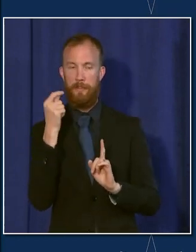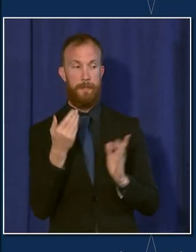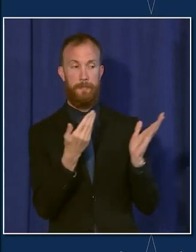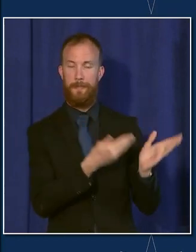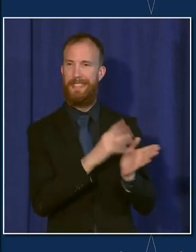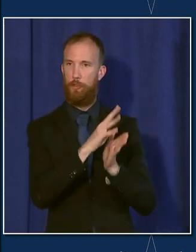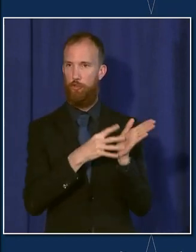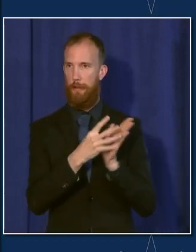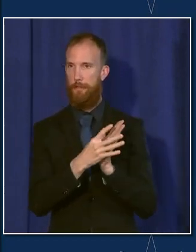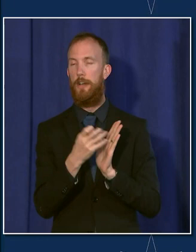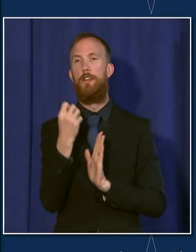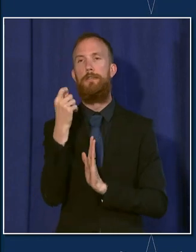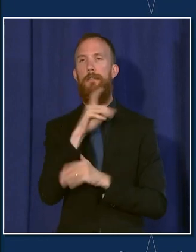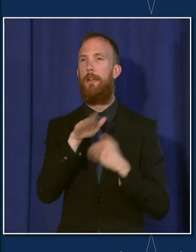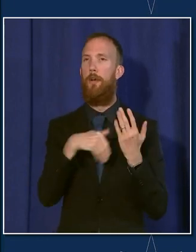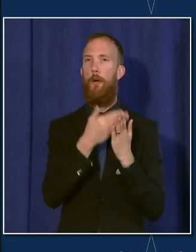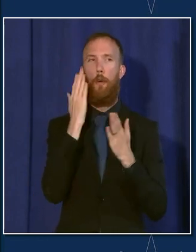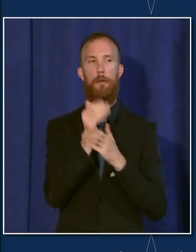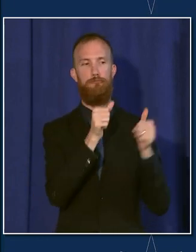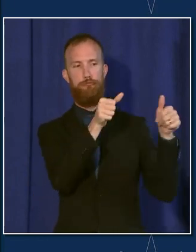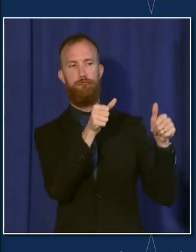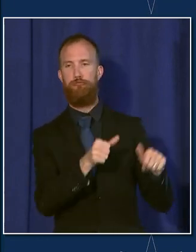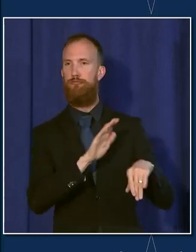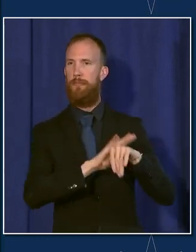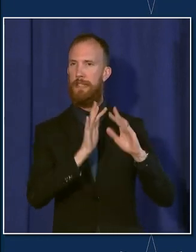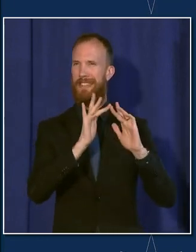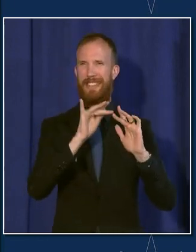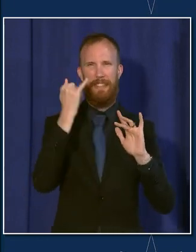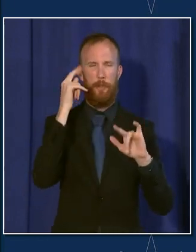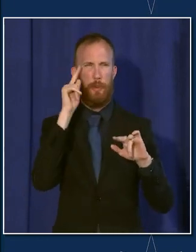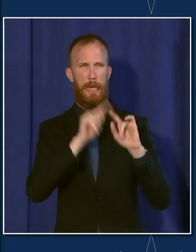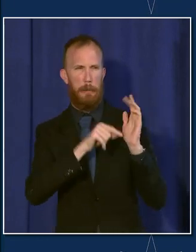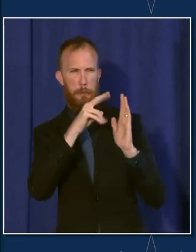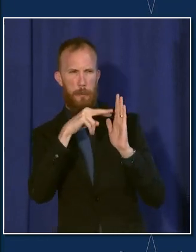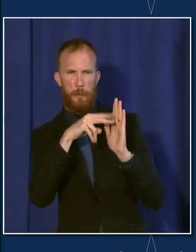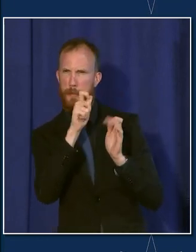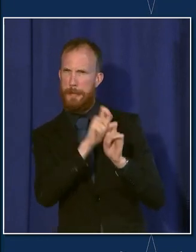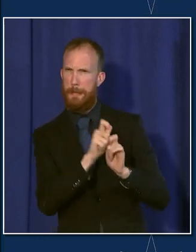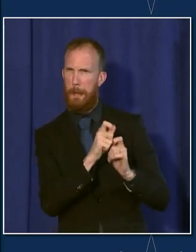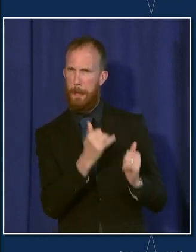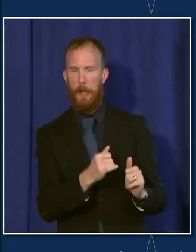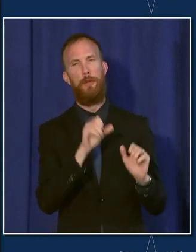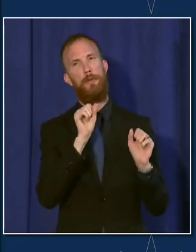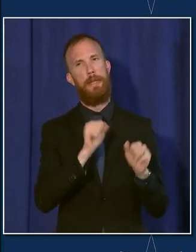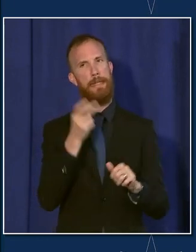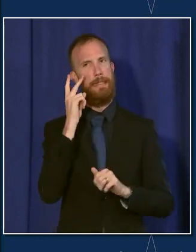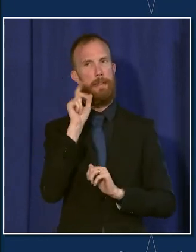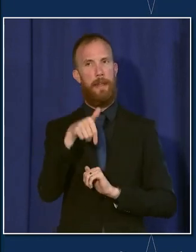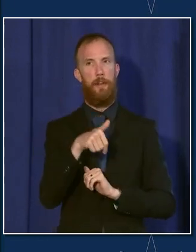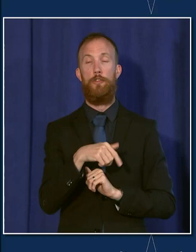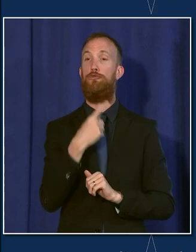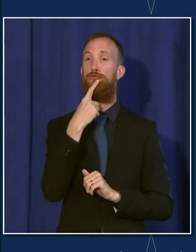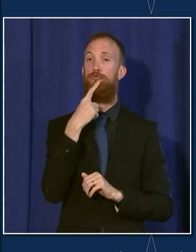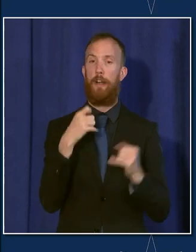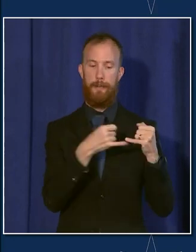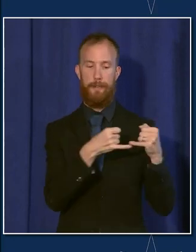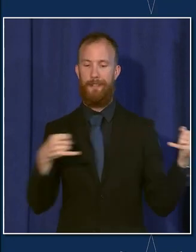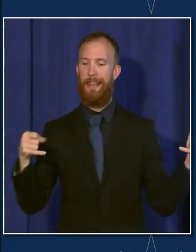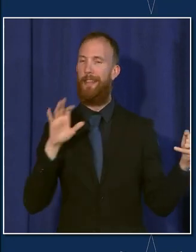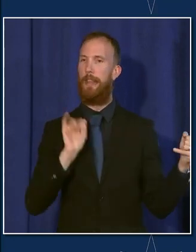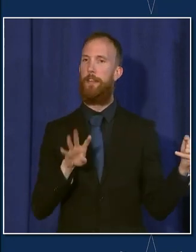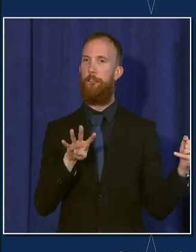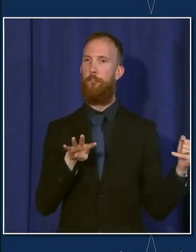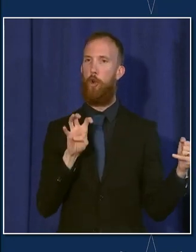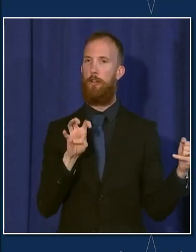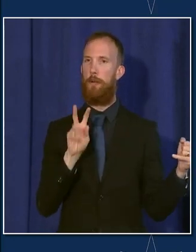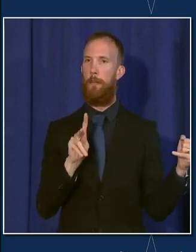be posting all of this online if you're not able to see the details, just to show you that red line marks 400 cases per day. And